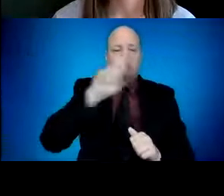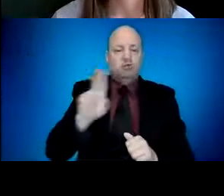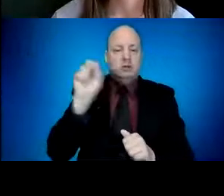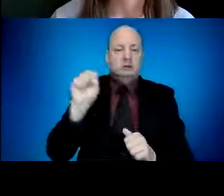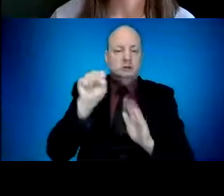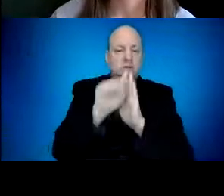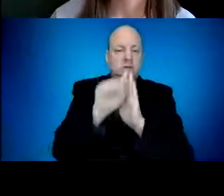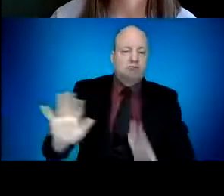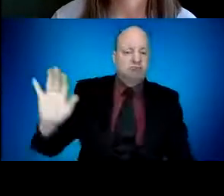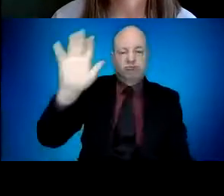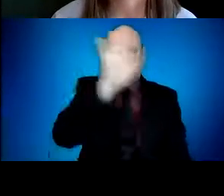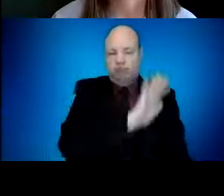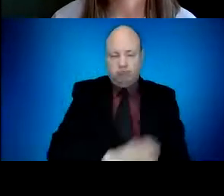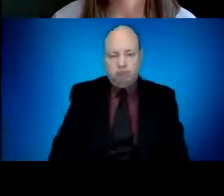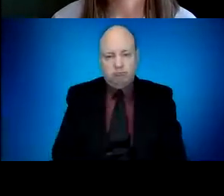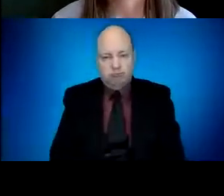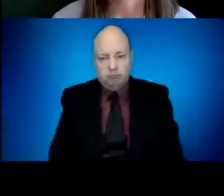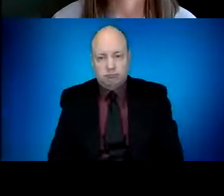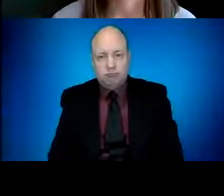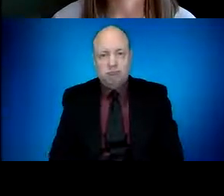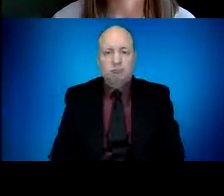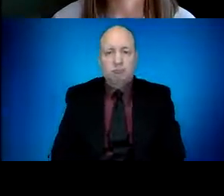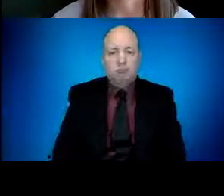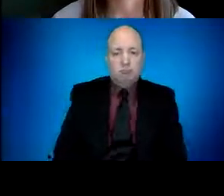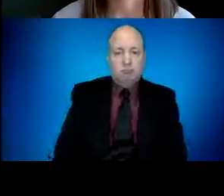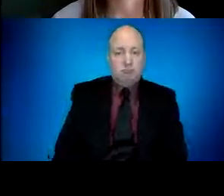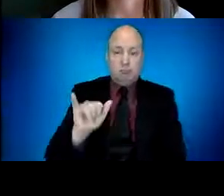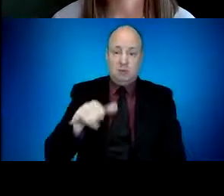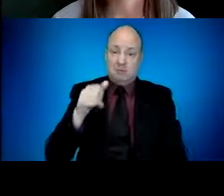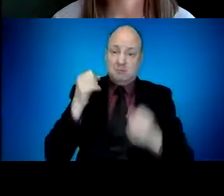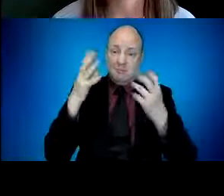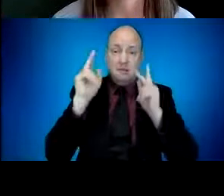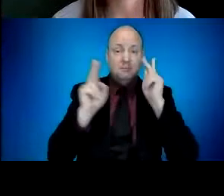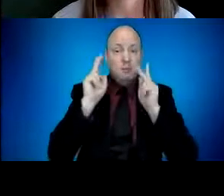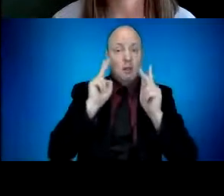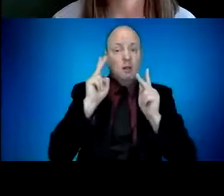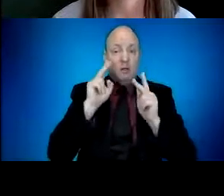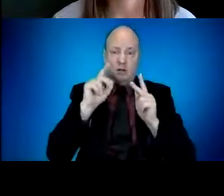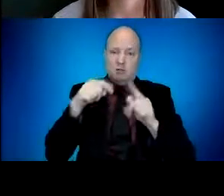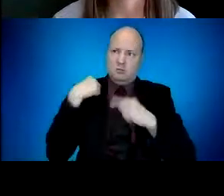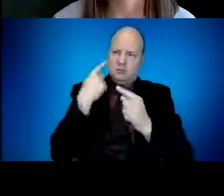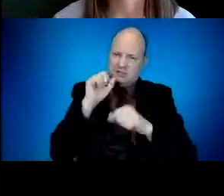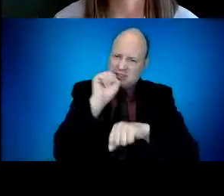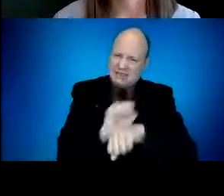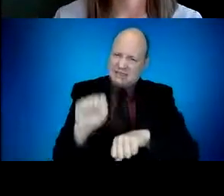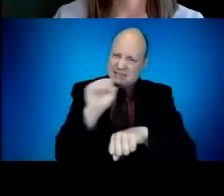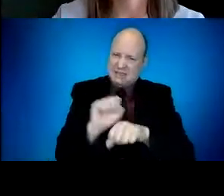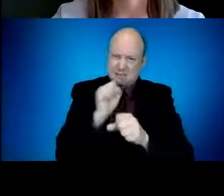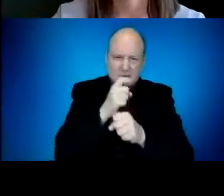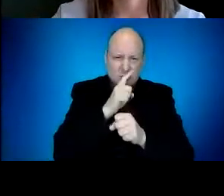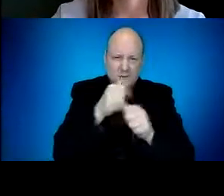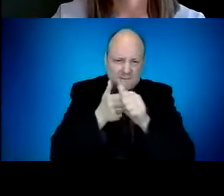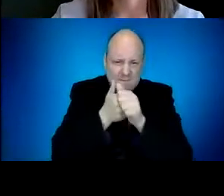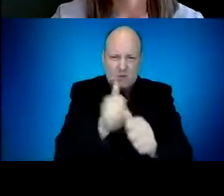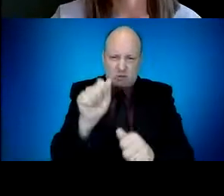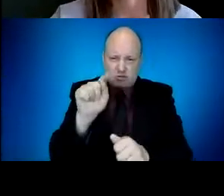of the impressive surveillance that is taking place every day to stay informed and agile in our response to the virus. Presently, labs